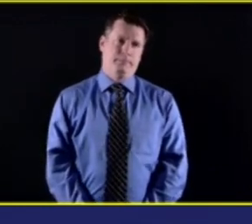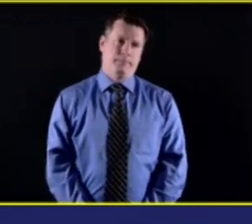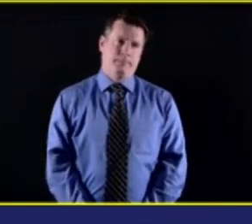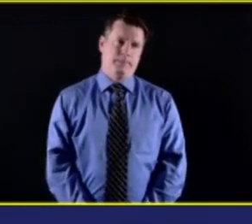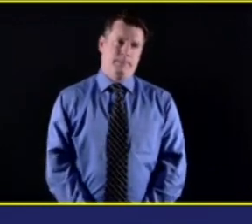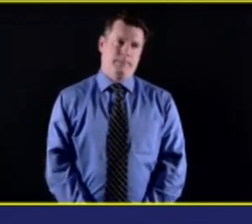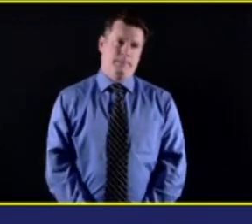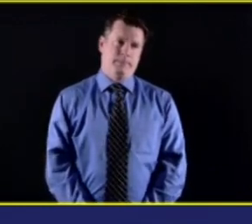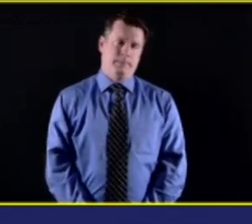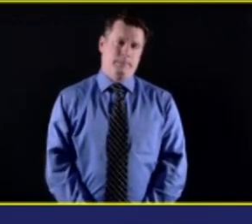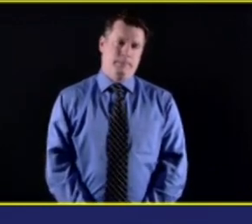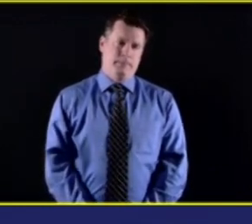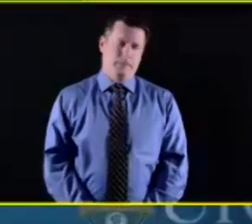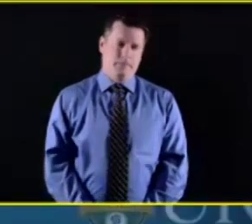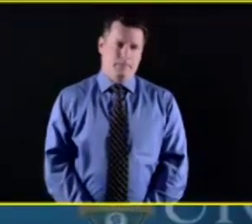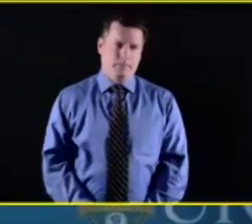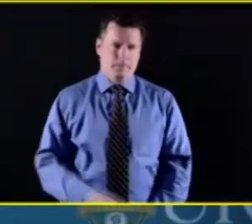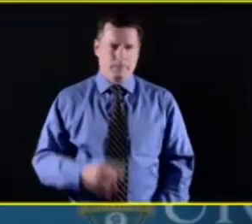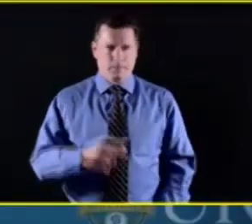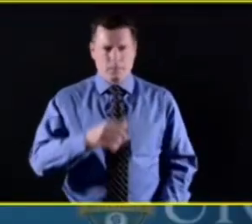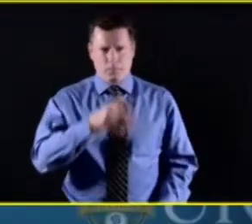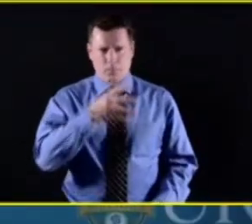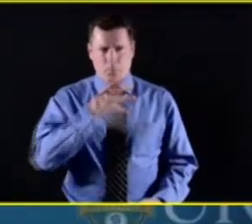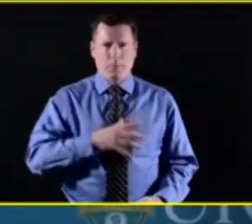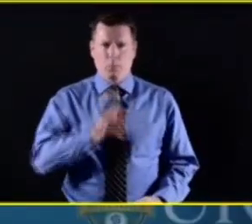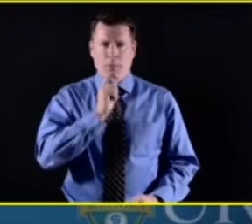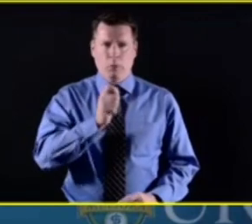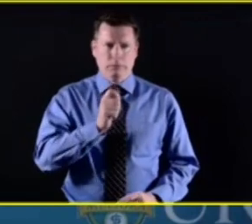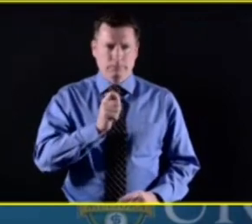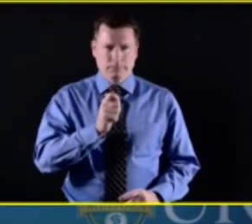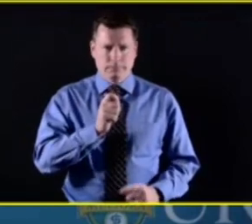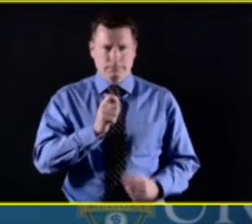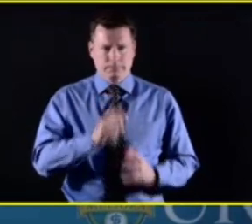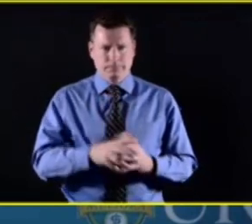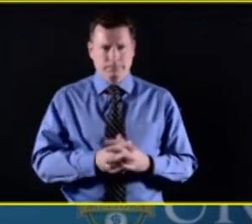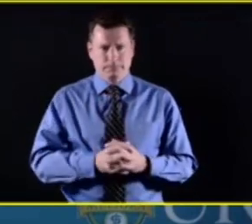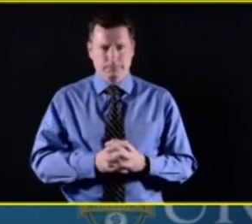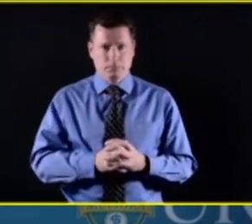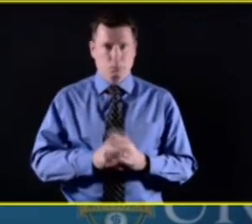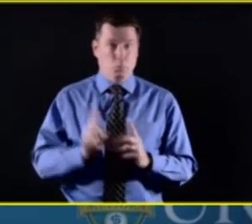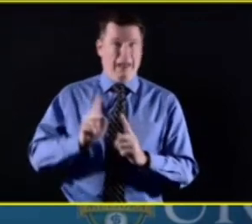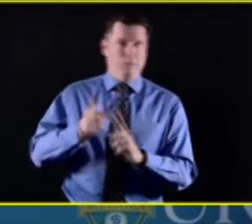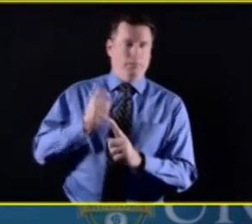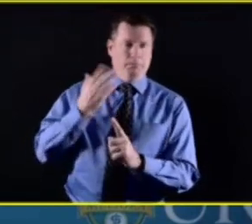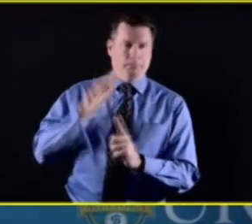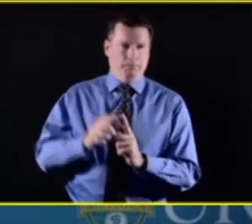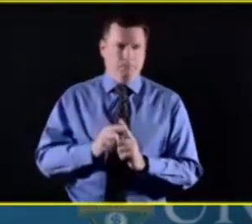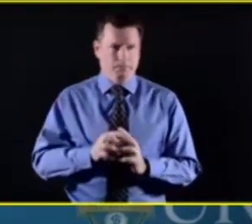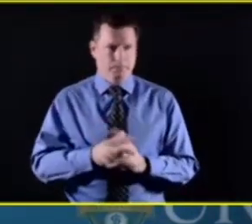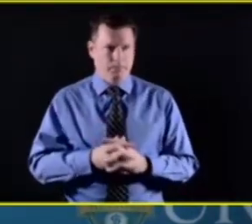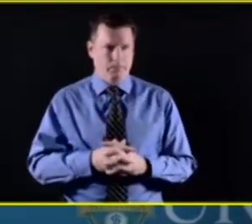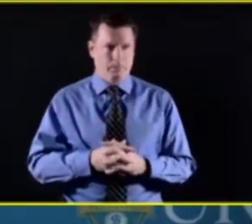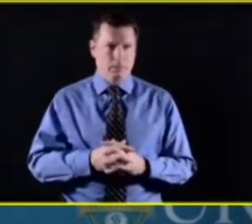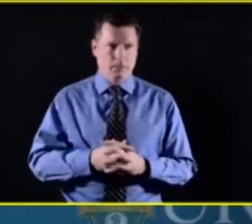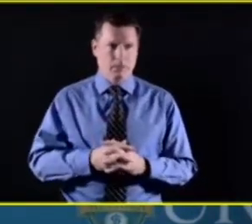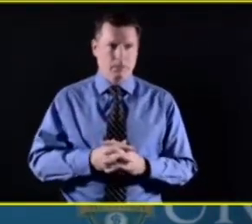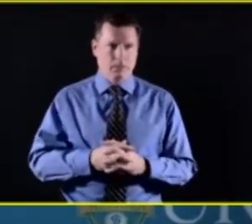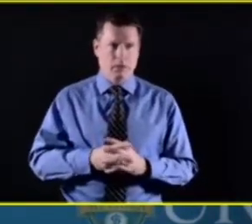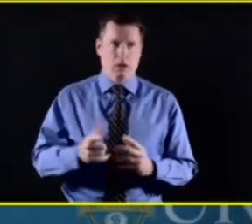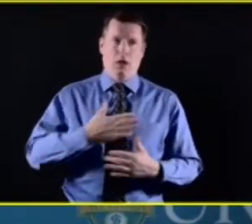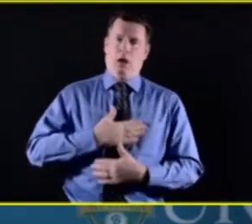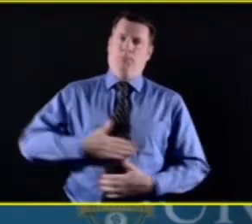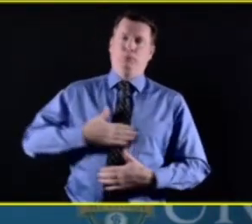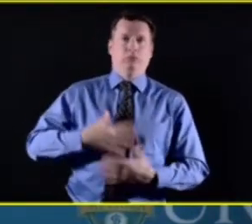don't you go ahead? As I said, so many questions, so little time on this. Thanks, Chip. I appreciate it. So how is this social distancing